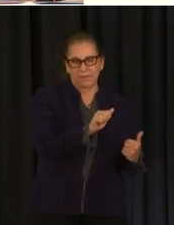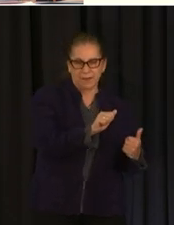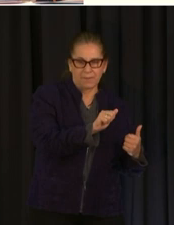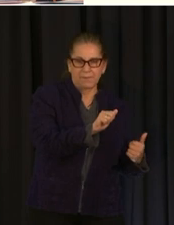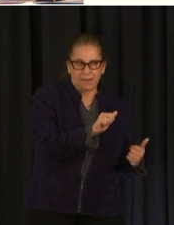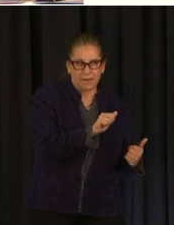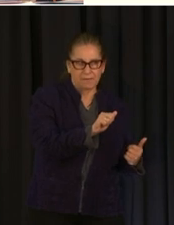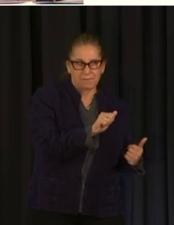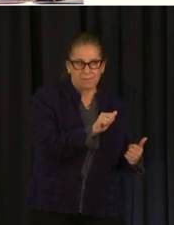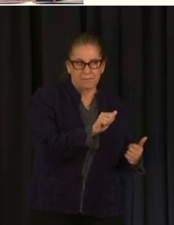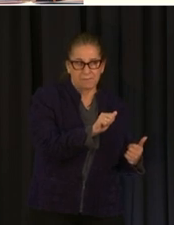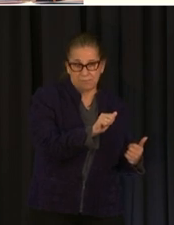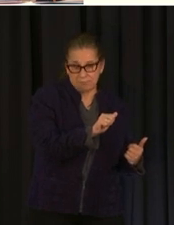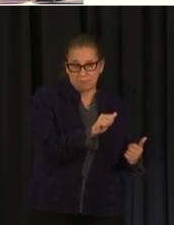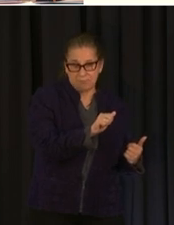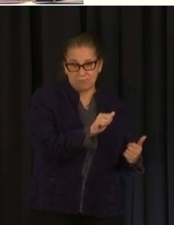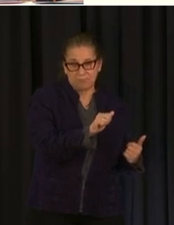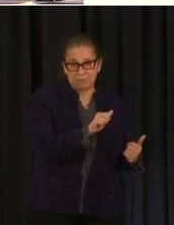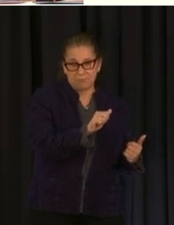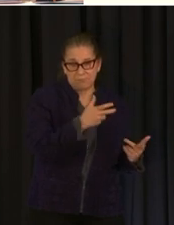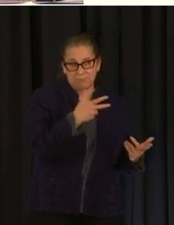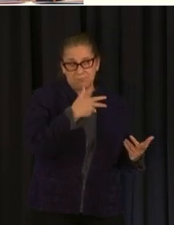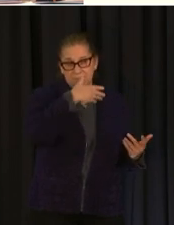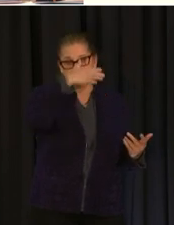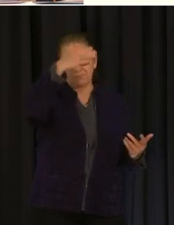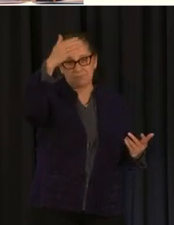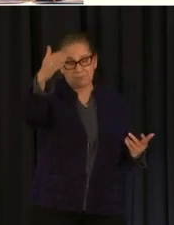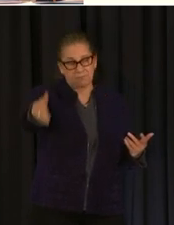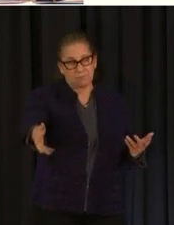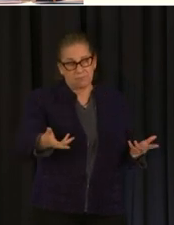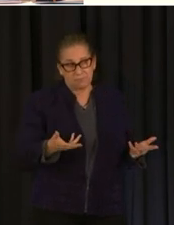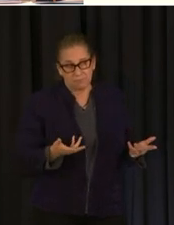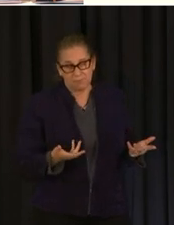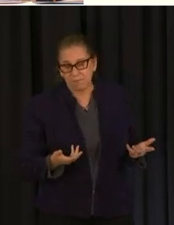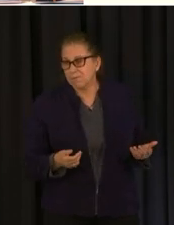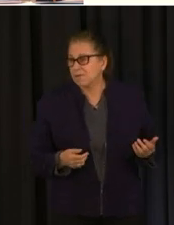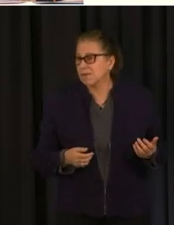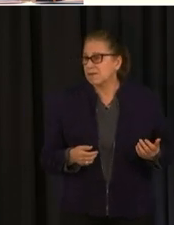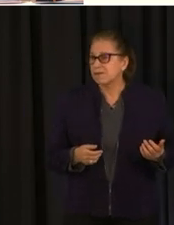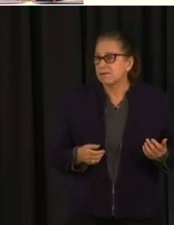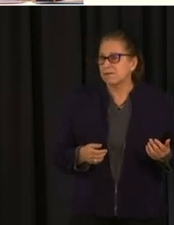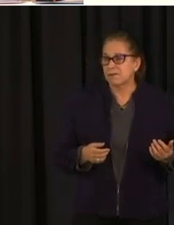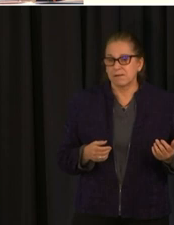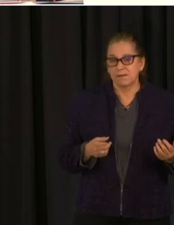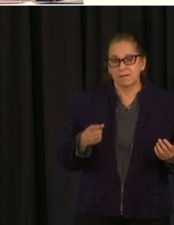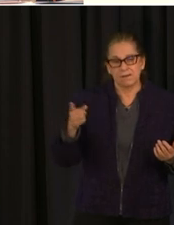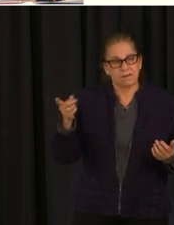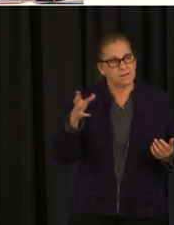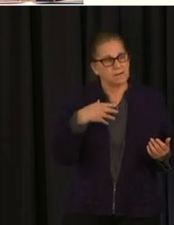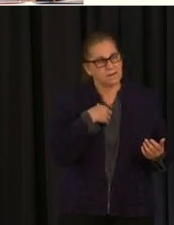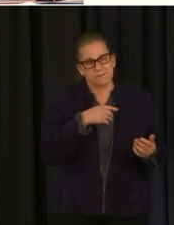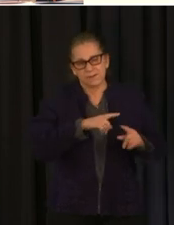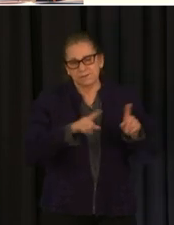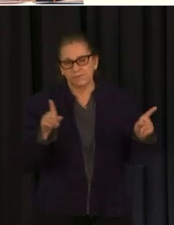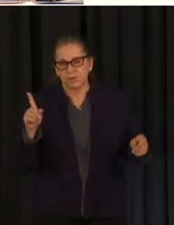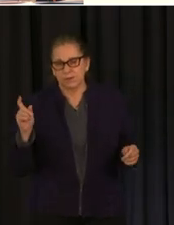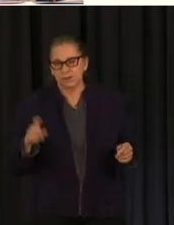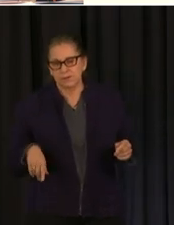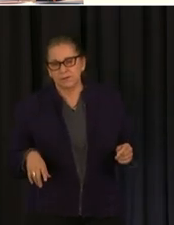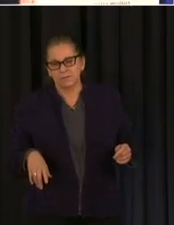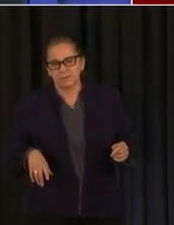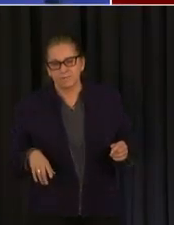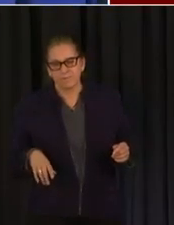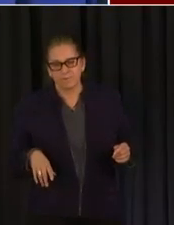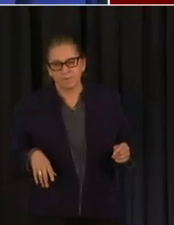do the right thing as we move into the next phase of our covet response if i could just have one off topic question uh on the uh two-month-old